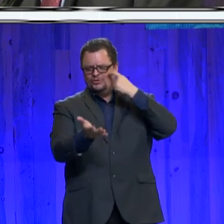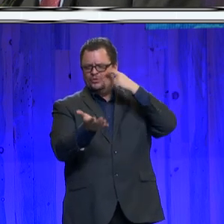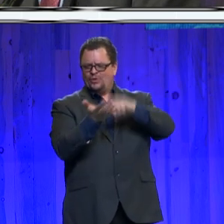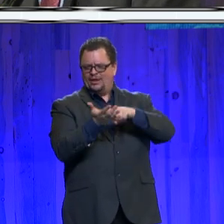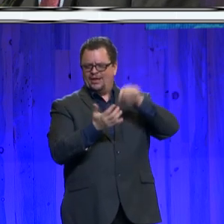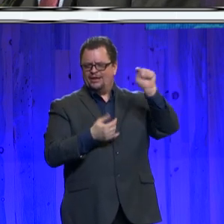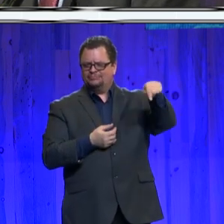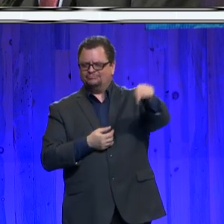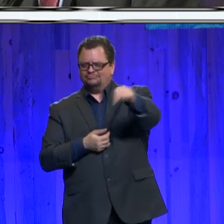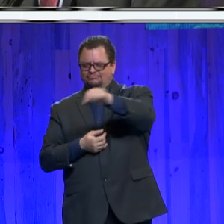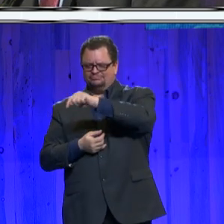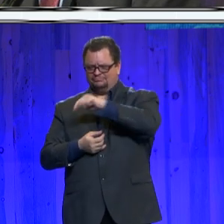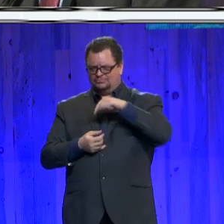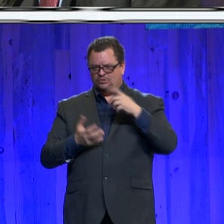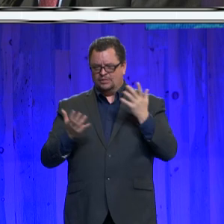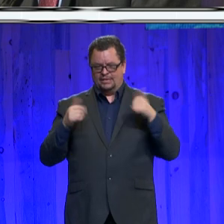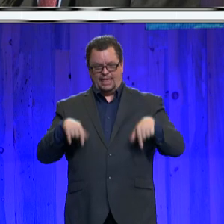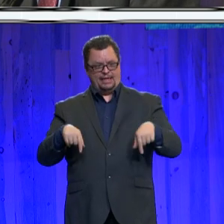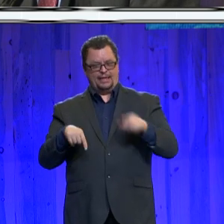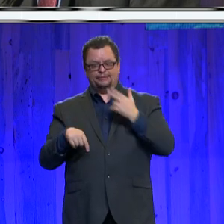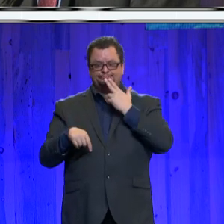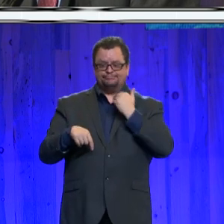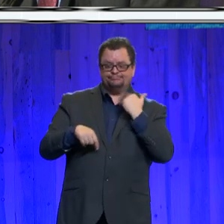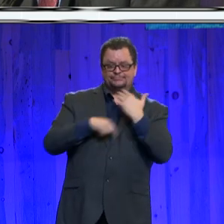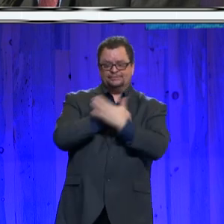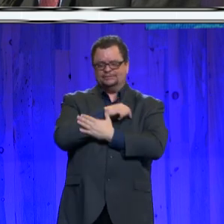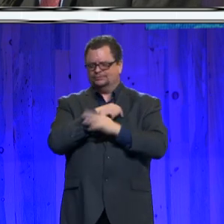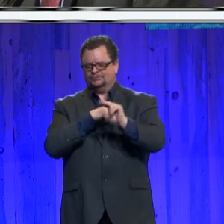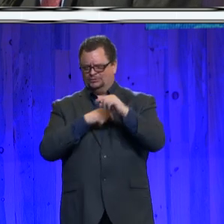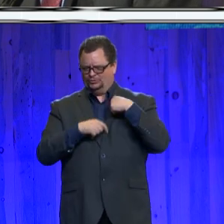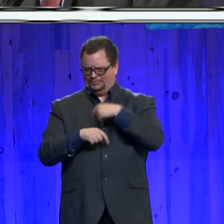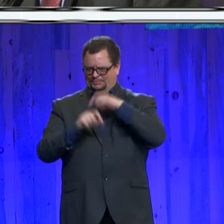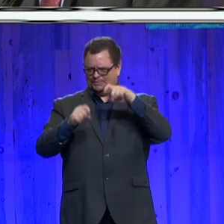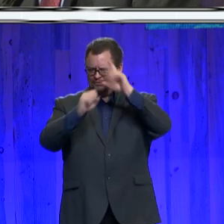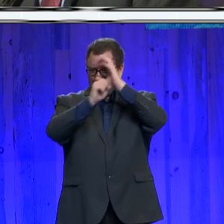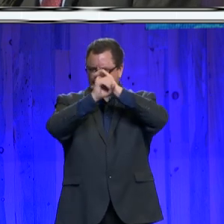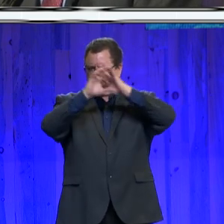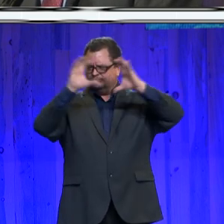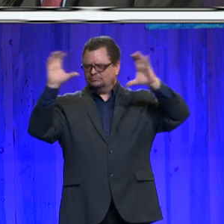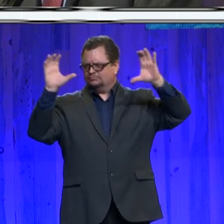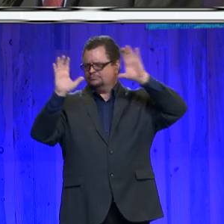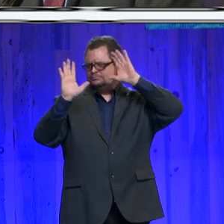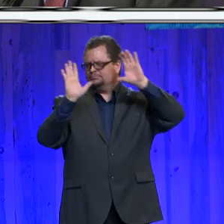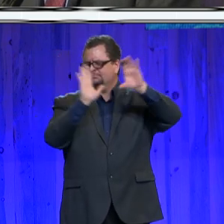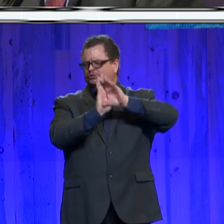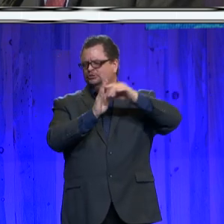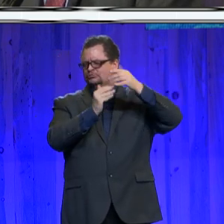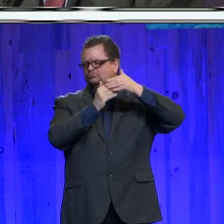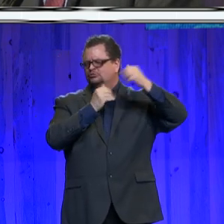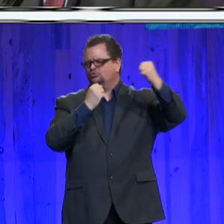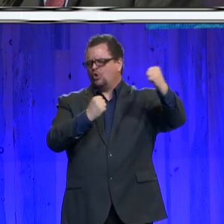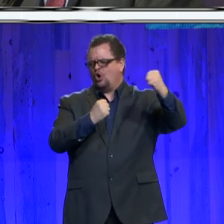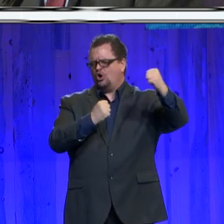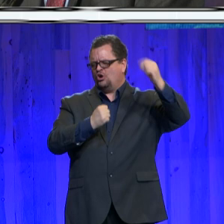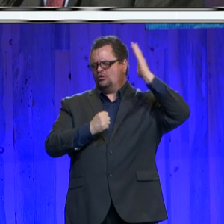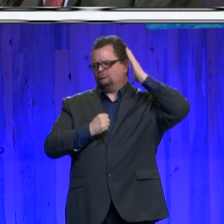small county and must think bigger and bolder and use our economic and political power for the greater good.